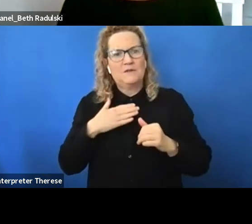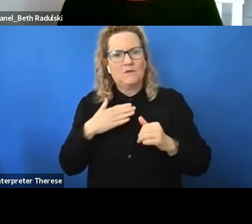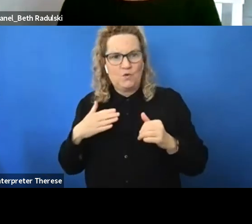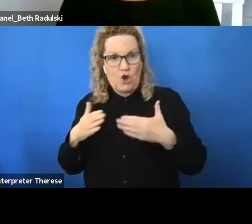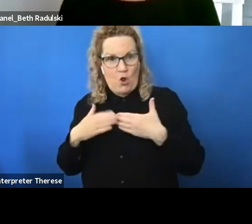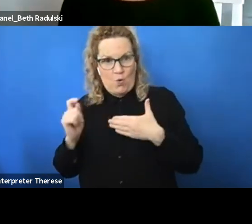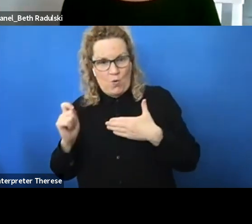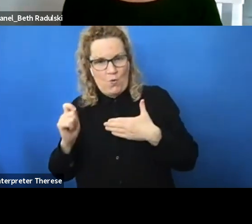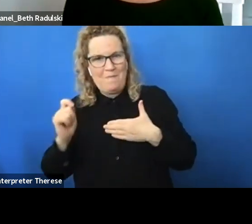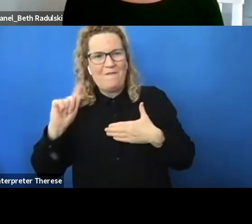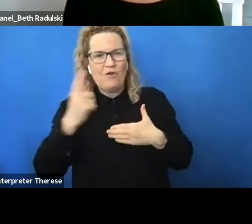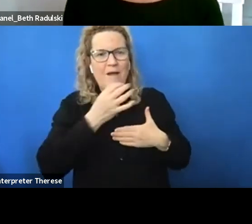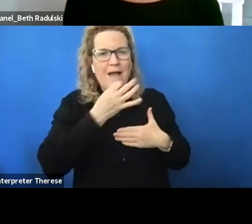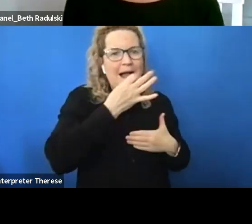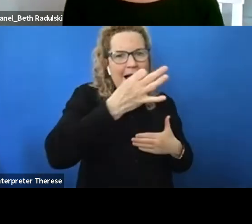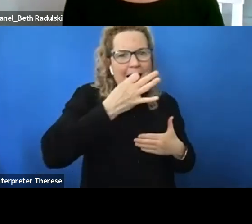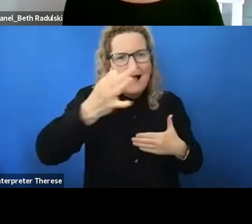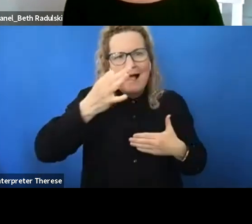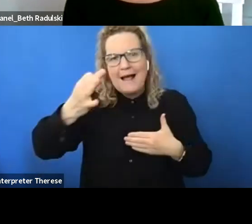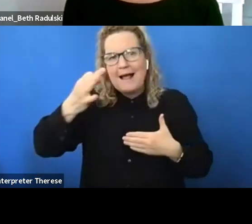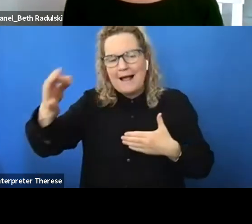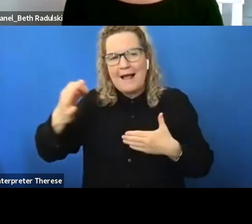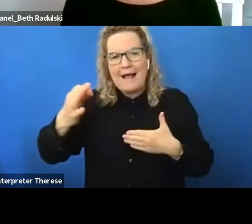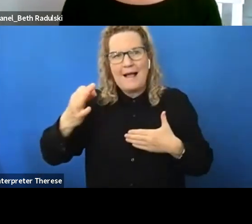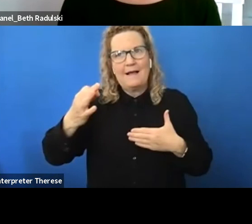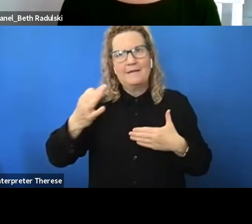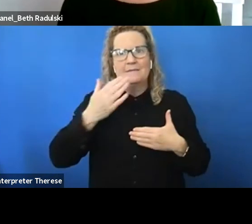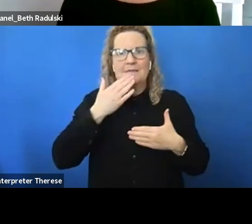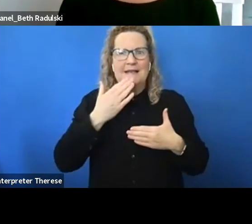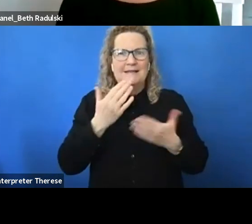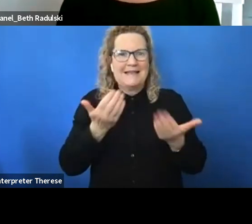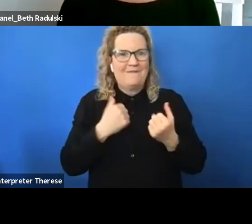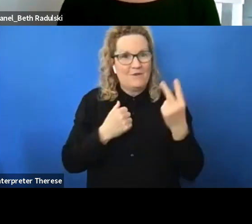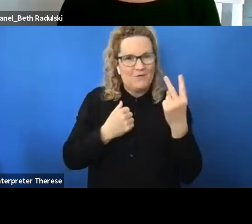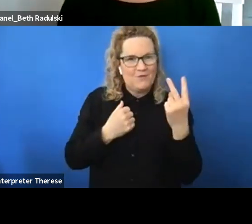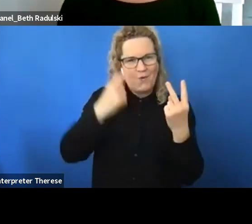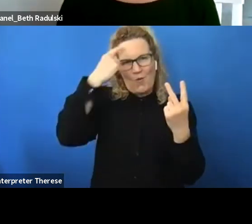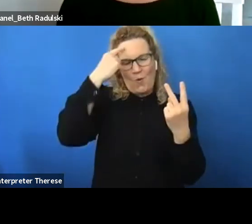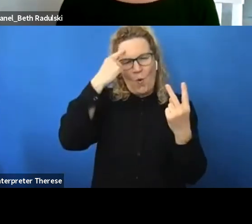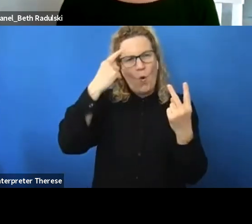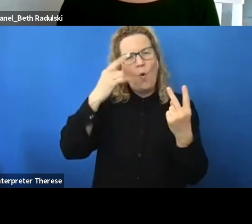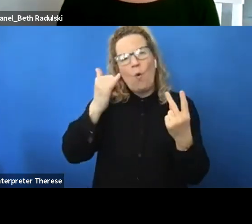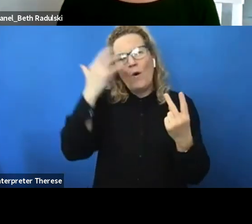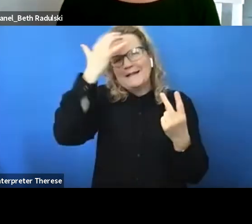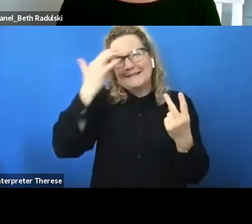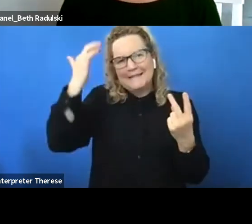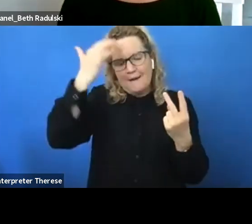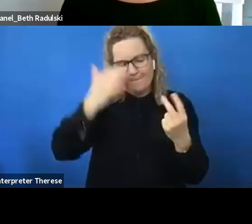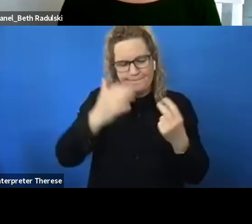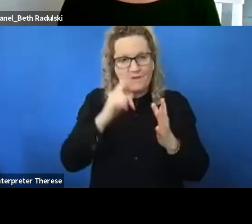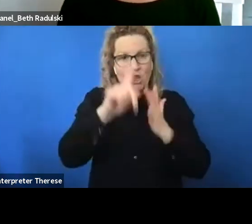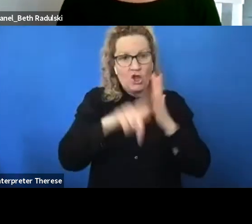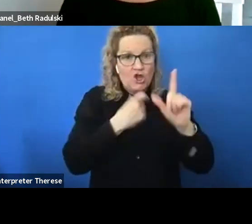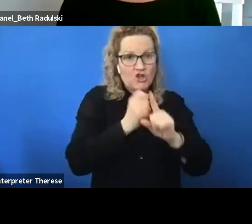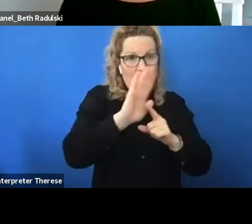panelists to consider or just to give us a couple of thoughts on in terms of what jack was saying in